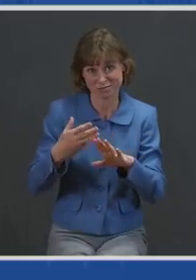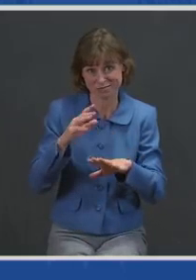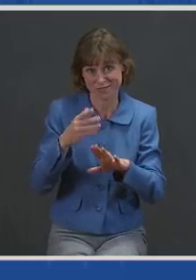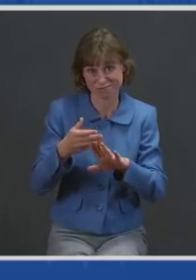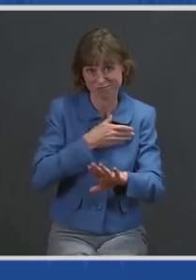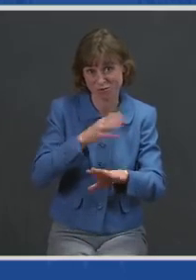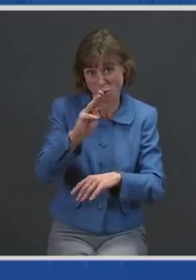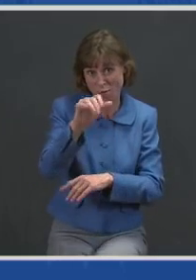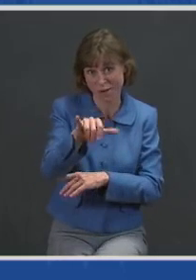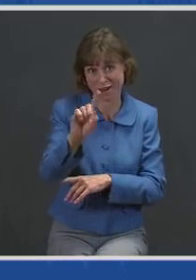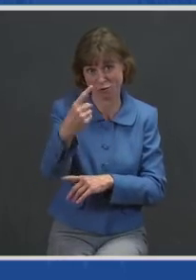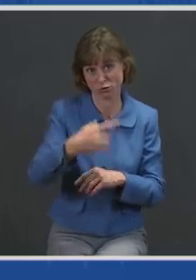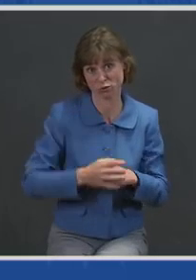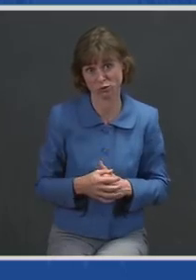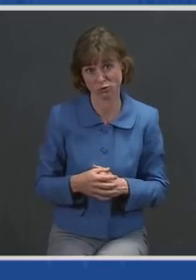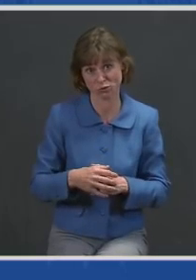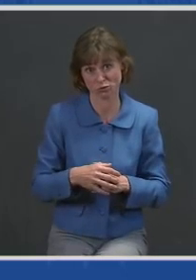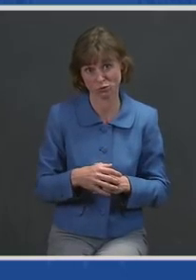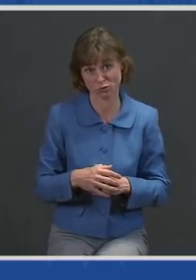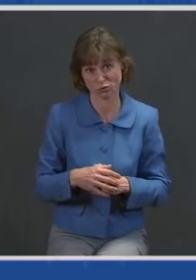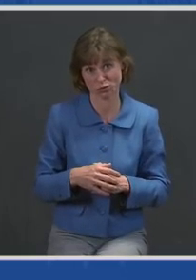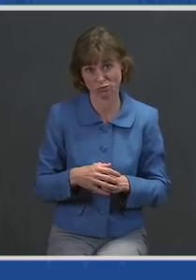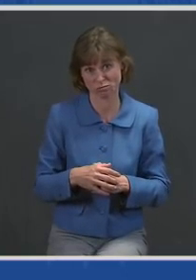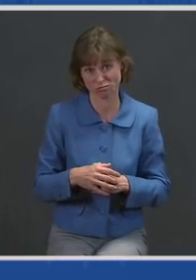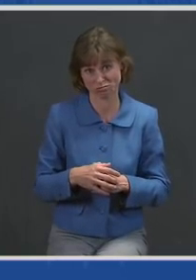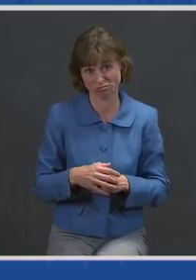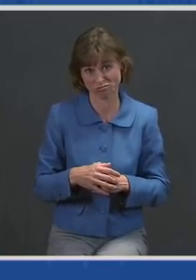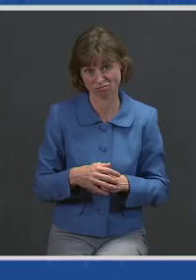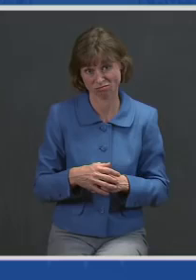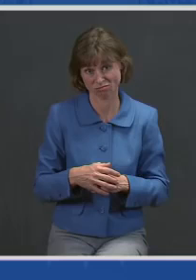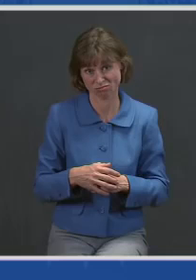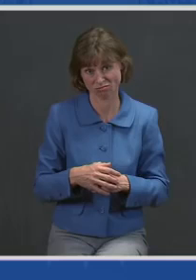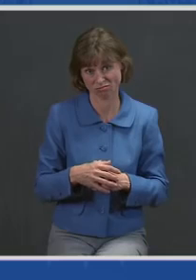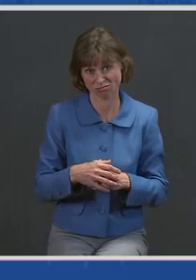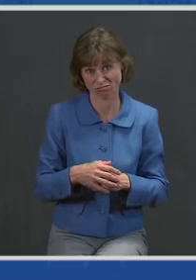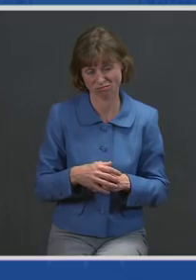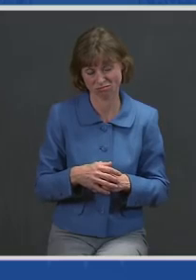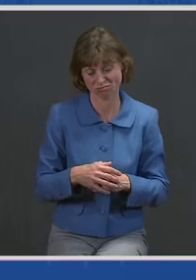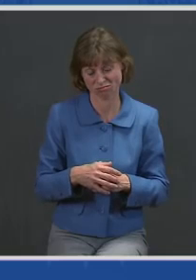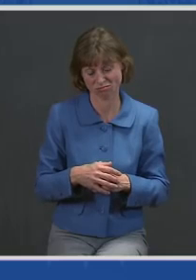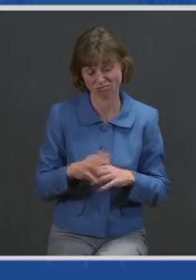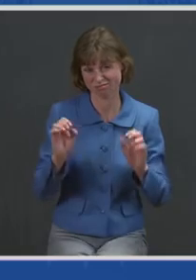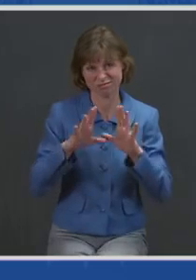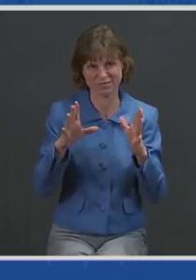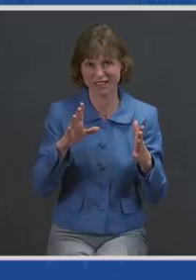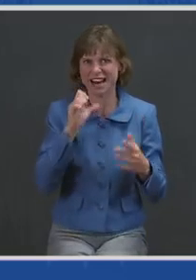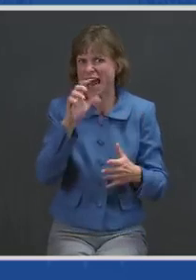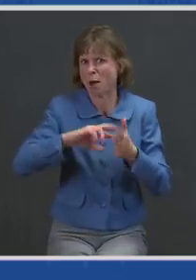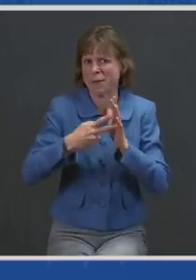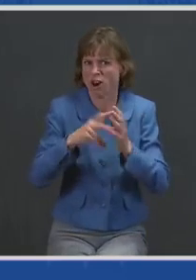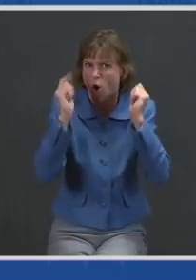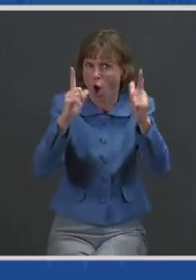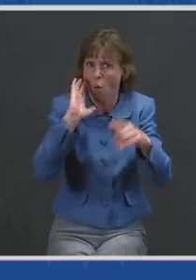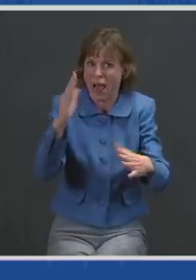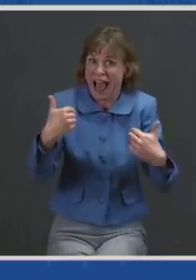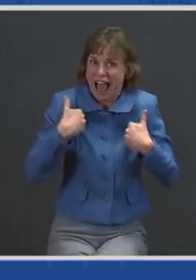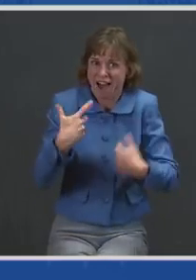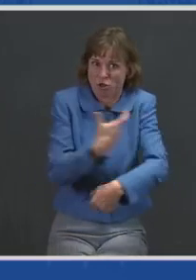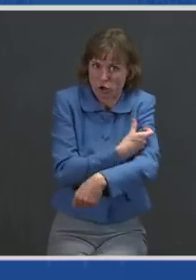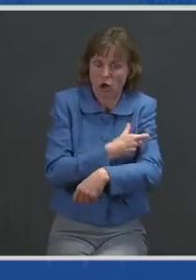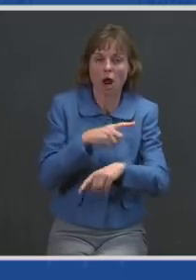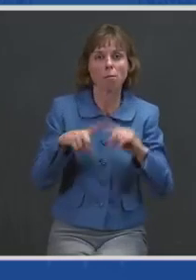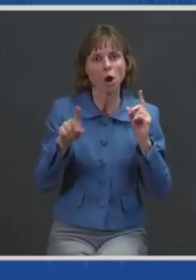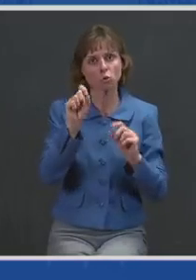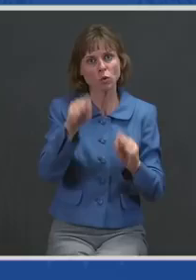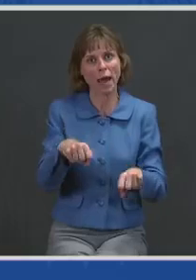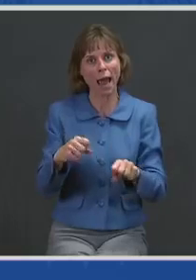That's much earlier than expected. Let me be clear. That doesn't mean everyone is going to have that shot immediately, but it means you'll be able to get in